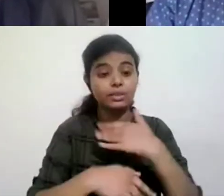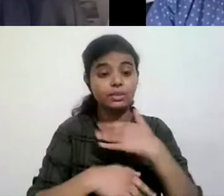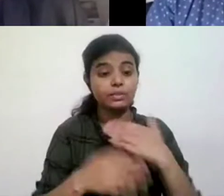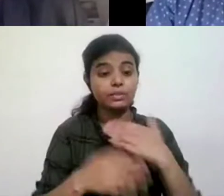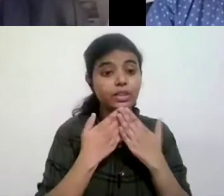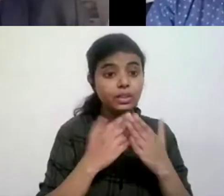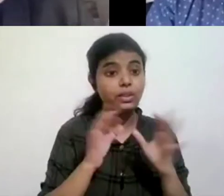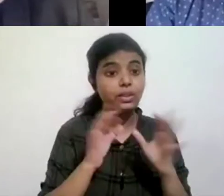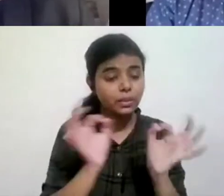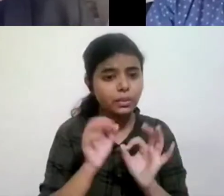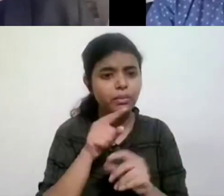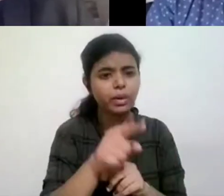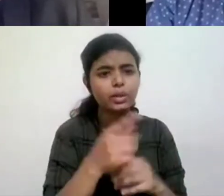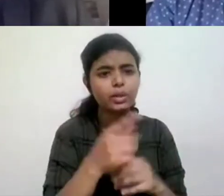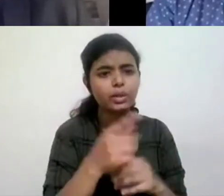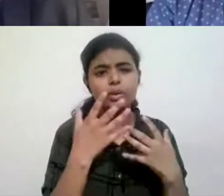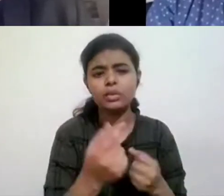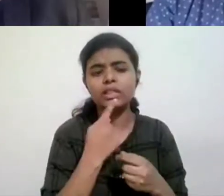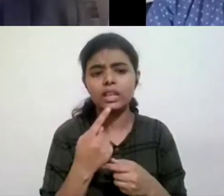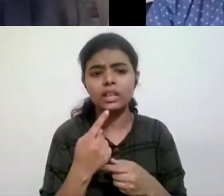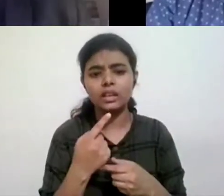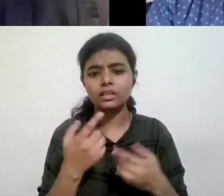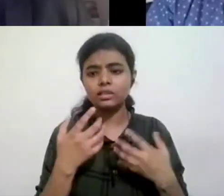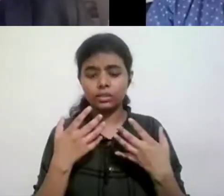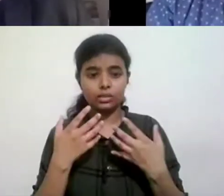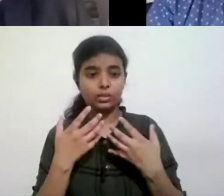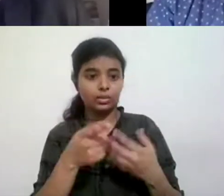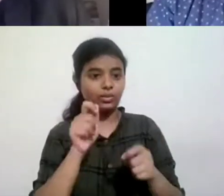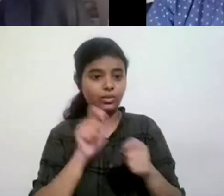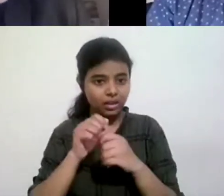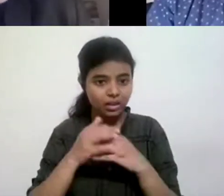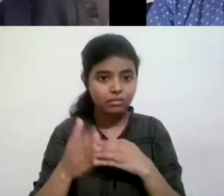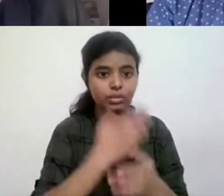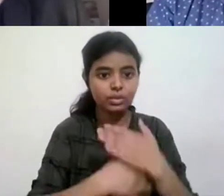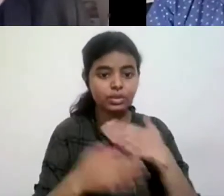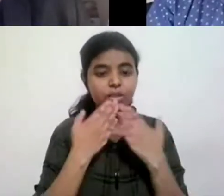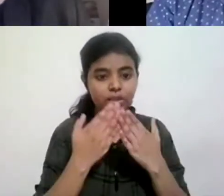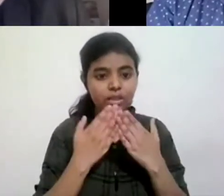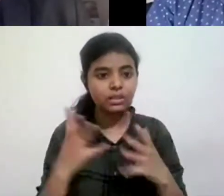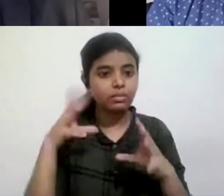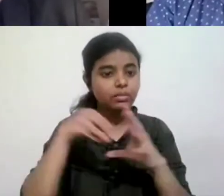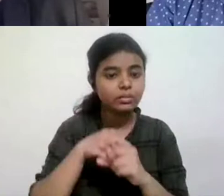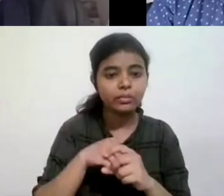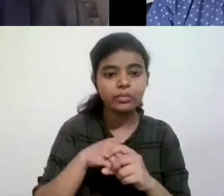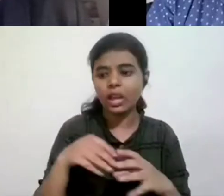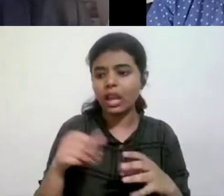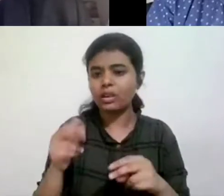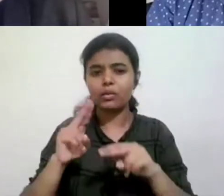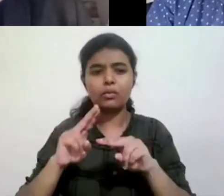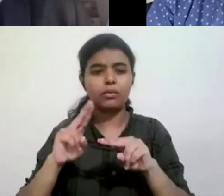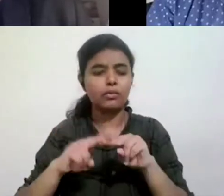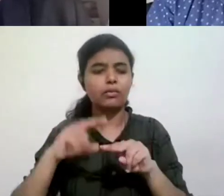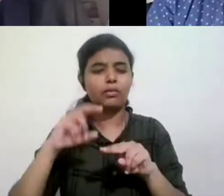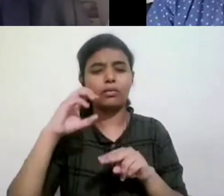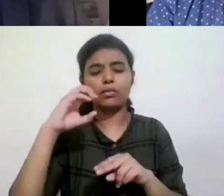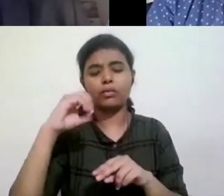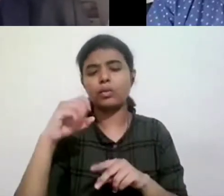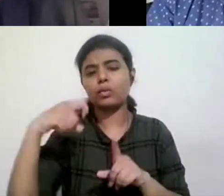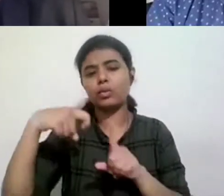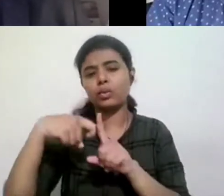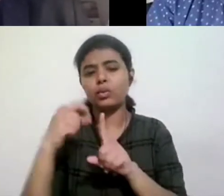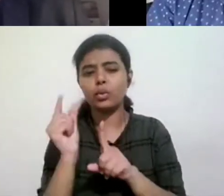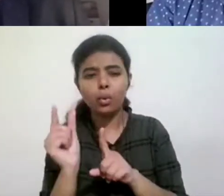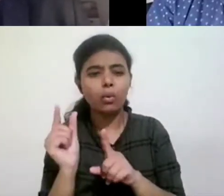you want to include disability studies and work that you're doing and you want to like, you know, and people who are doing Foucault think like, well, why do we need disability?